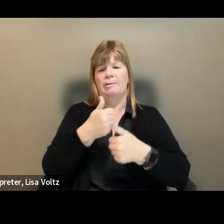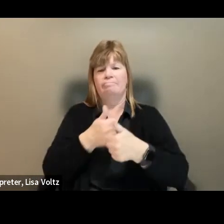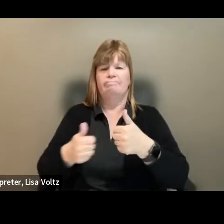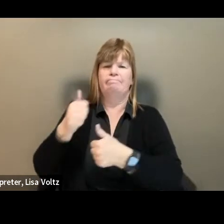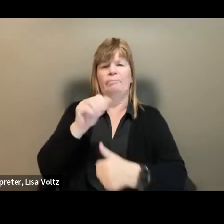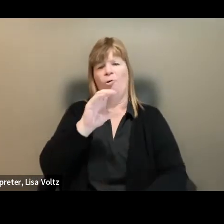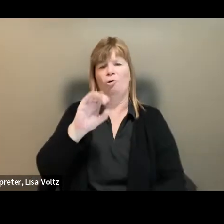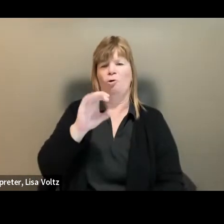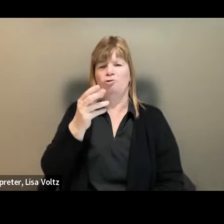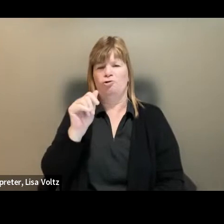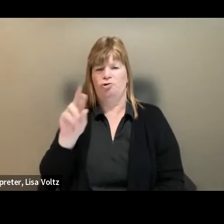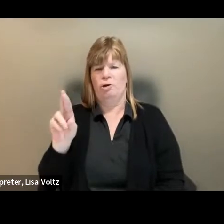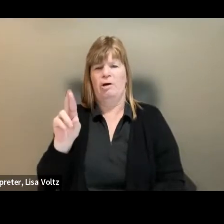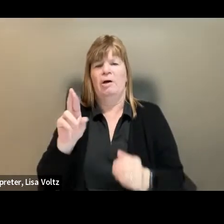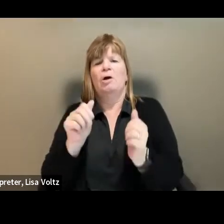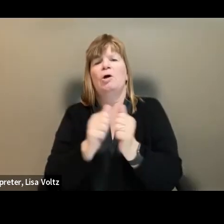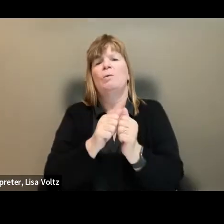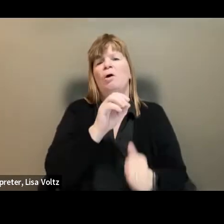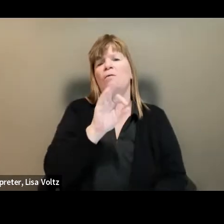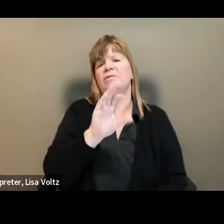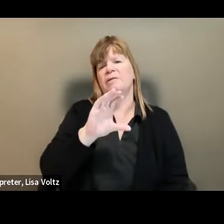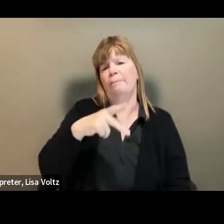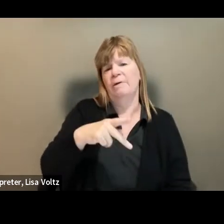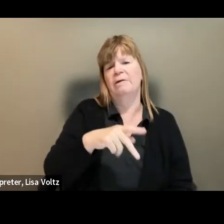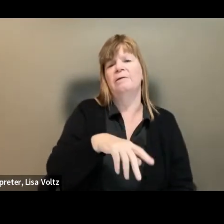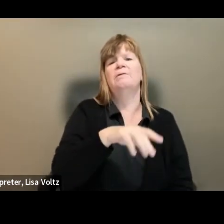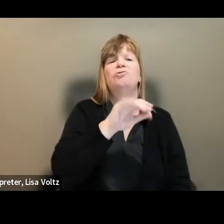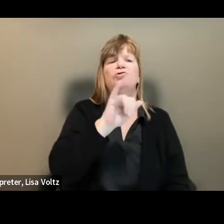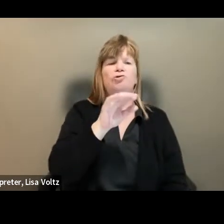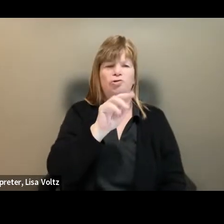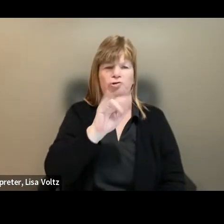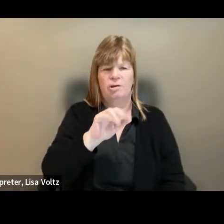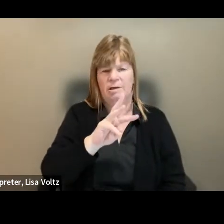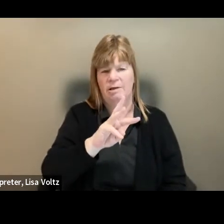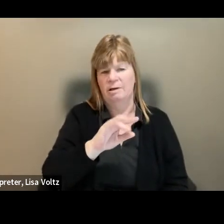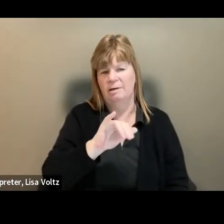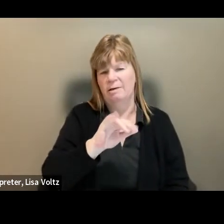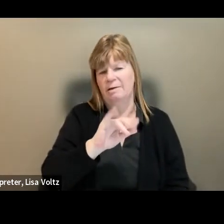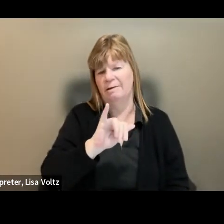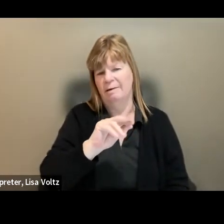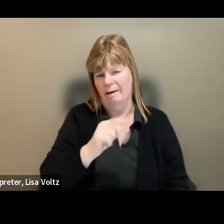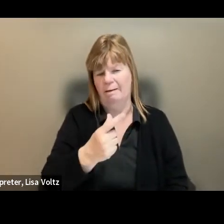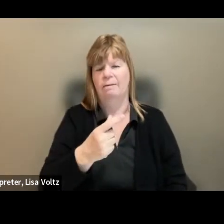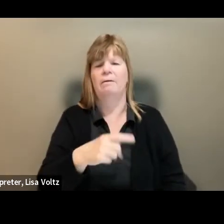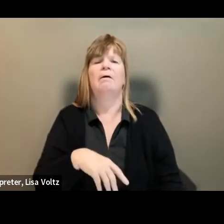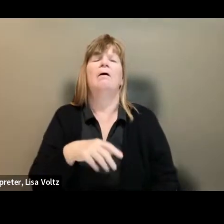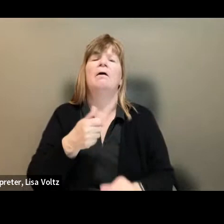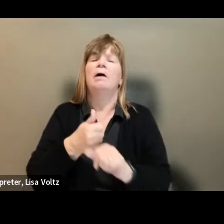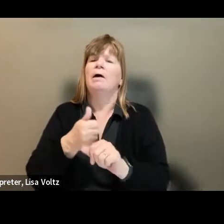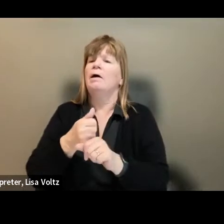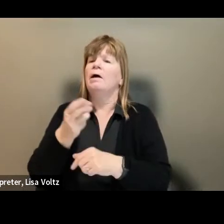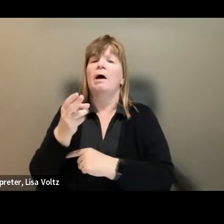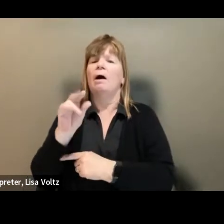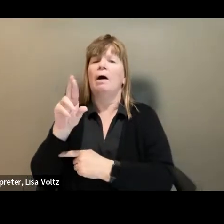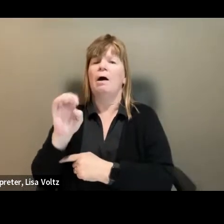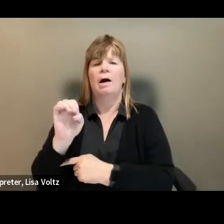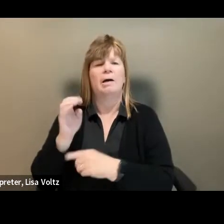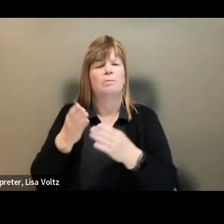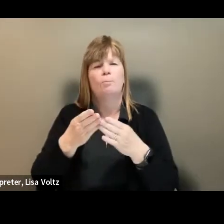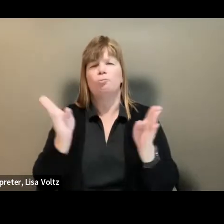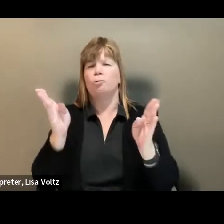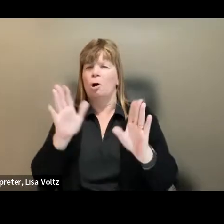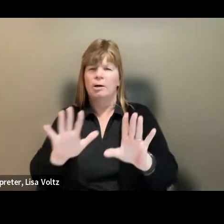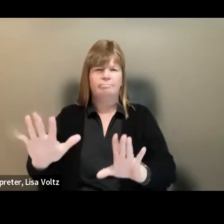co-chairing with OFCCP Director Ginny Yang. And HIRE has begun engaging a broad cross-section